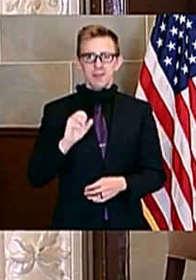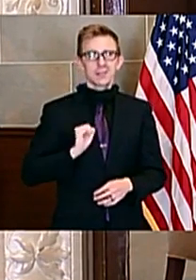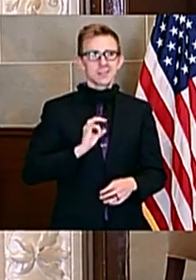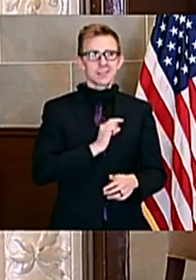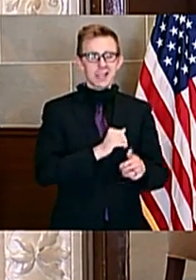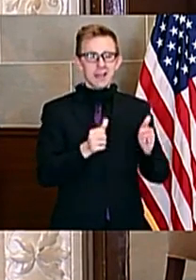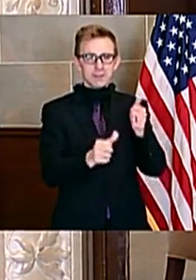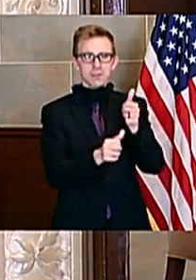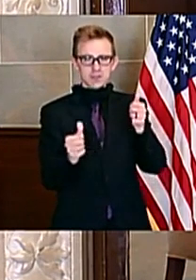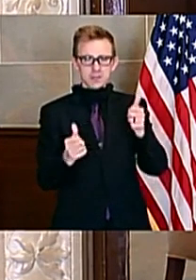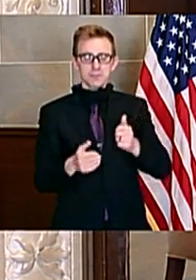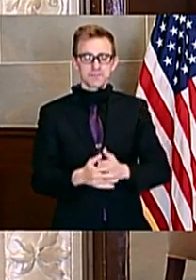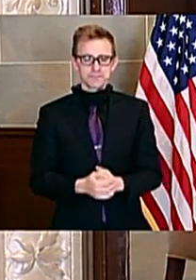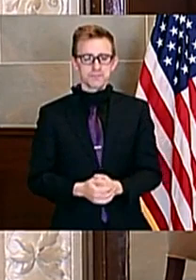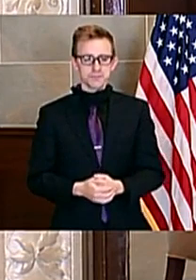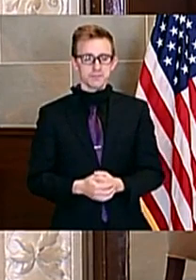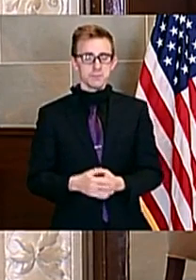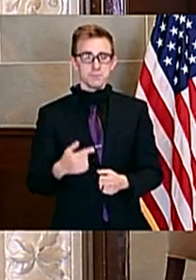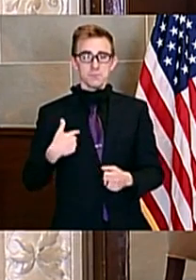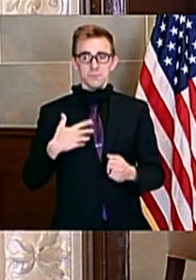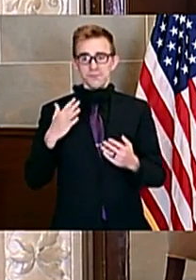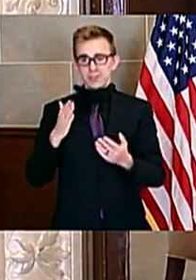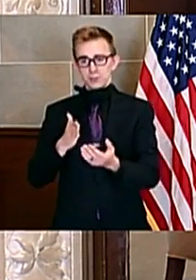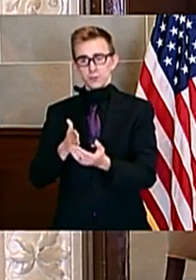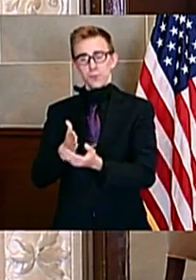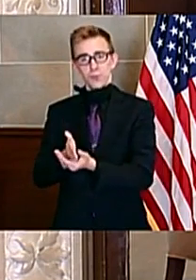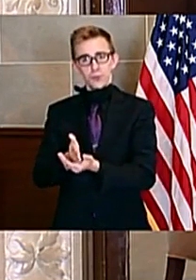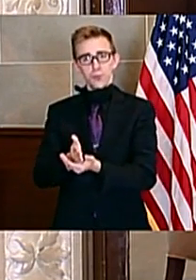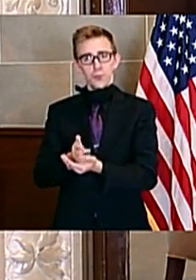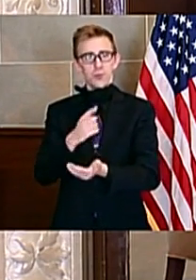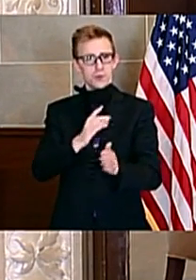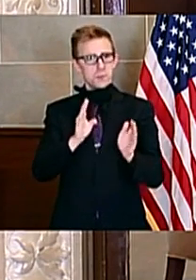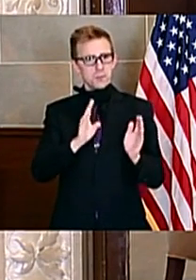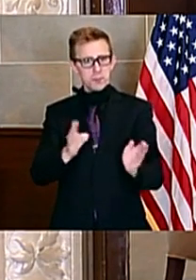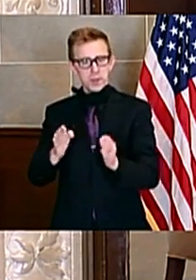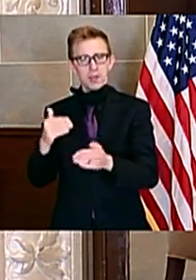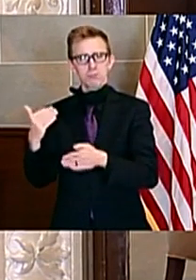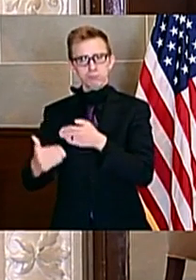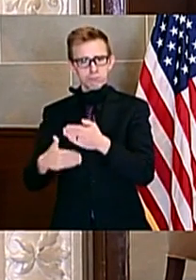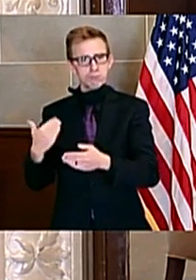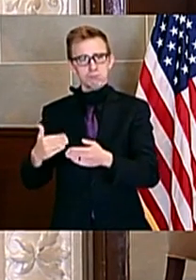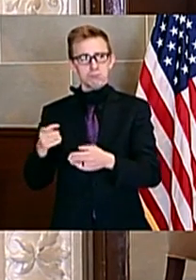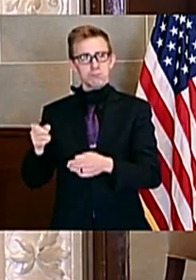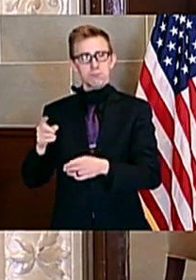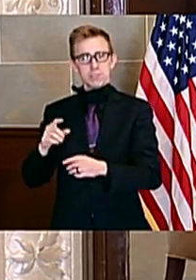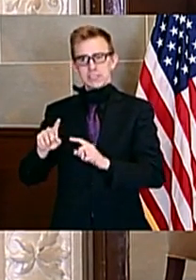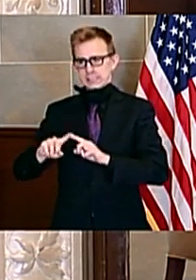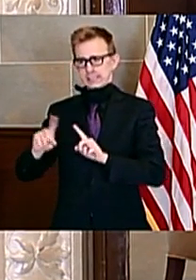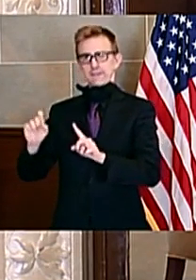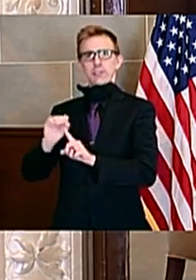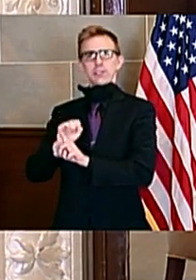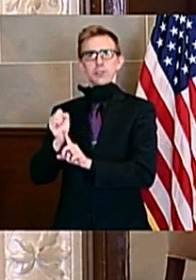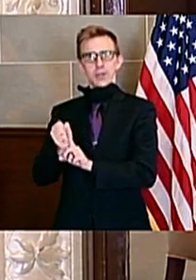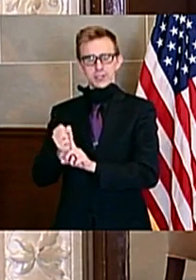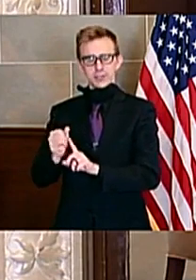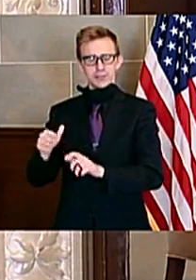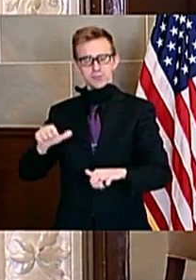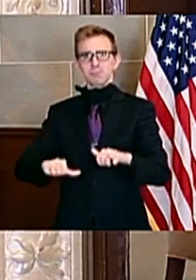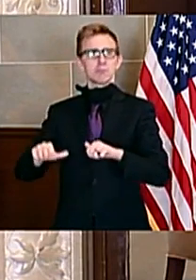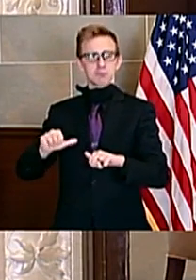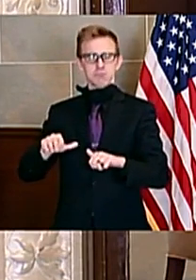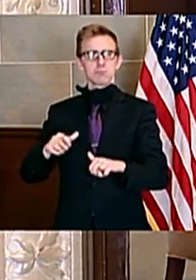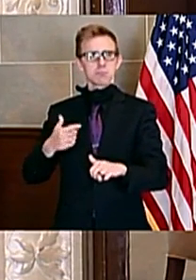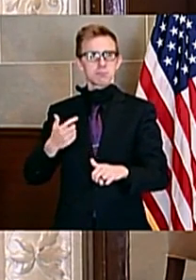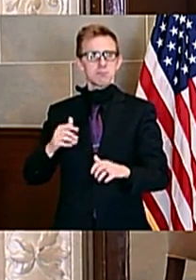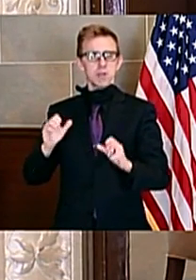to go what we've gone through and to be prepared and do what they've done in some of the most unusual circumstances is pretty amazing.